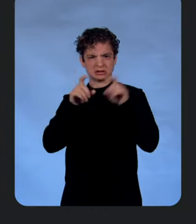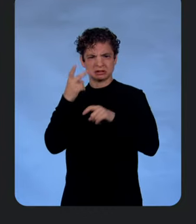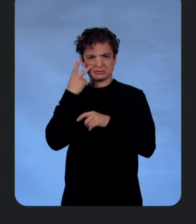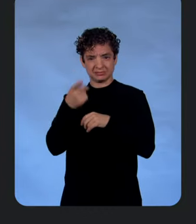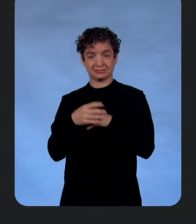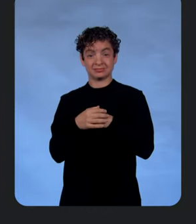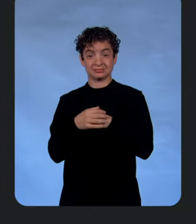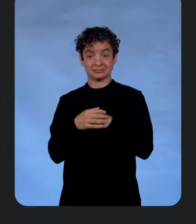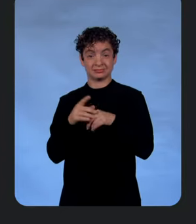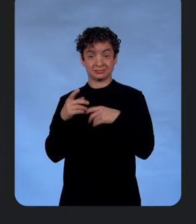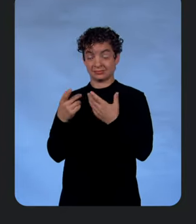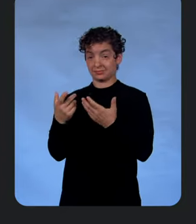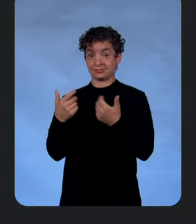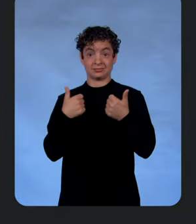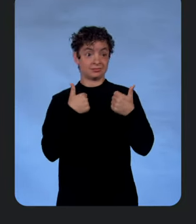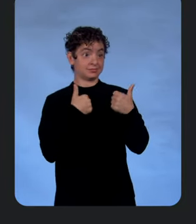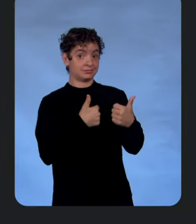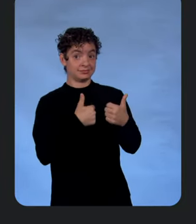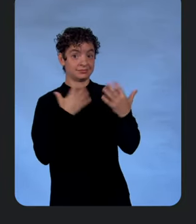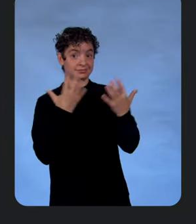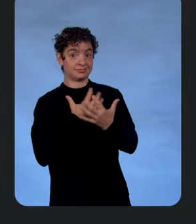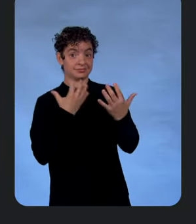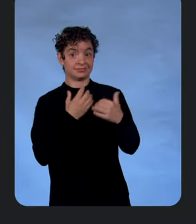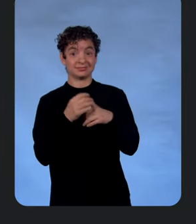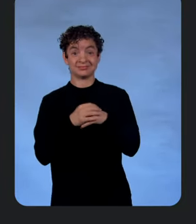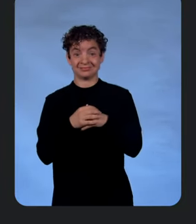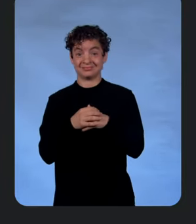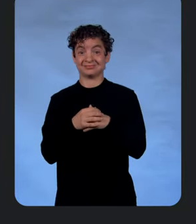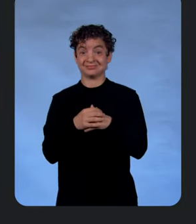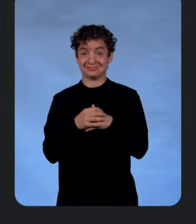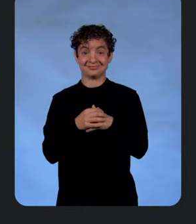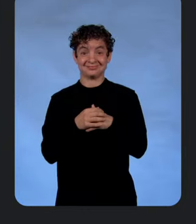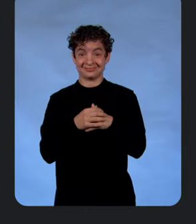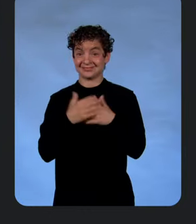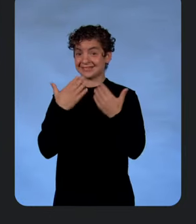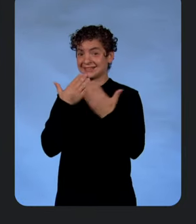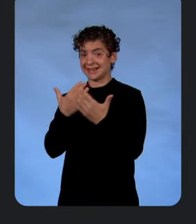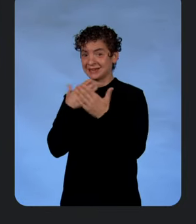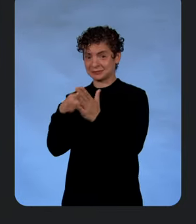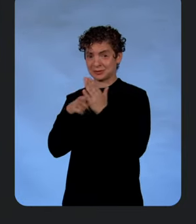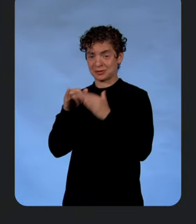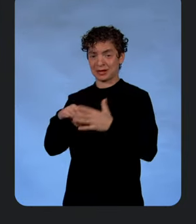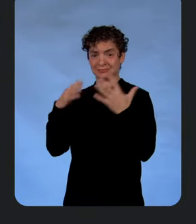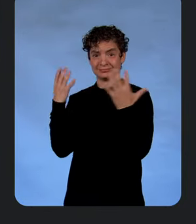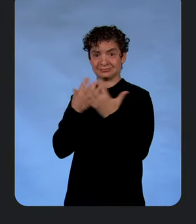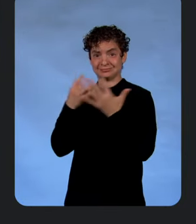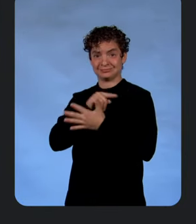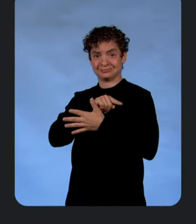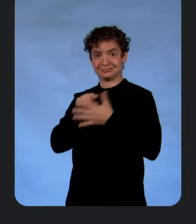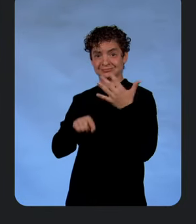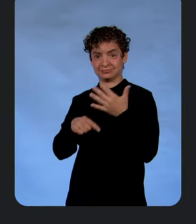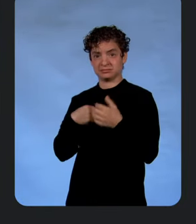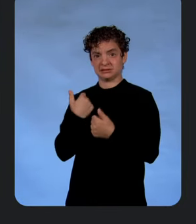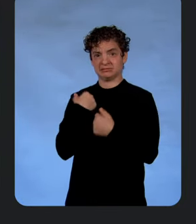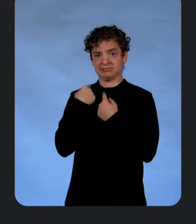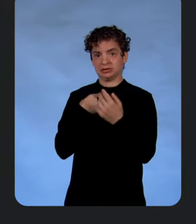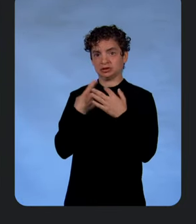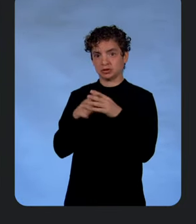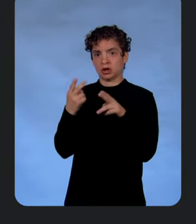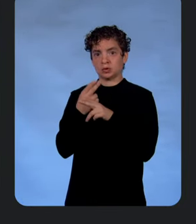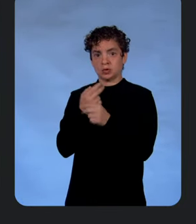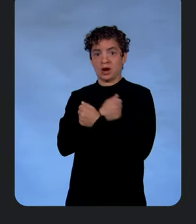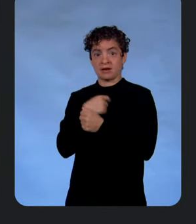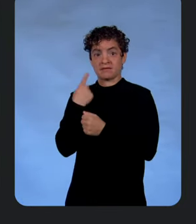Yeah, that's amazing. All right. So thank you for showing us all of that. I've started actually using Higging Face myself recently and I'm